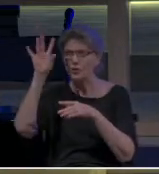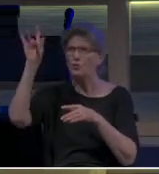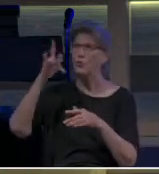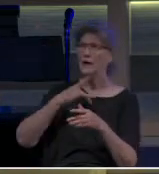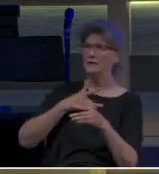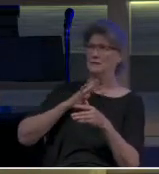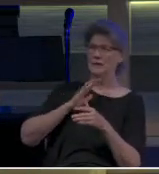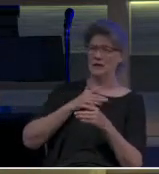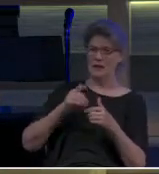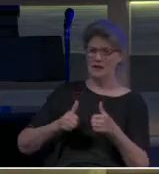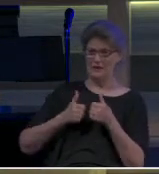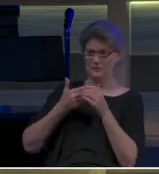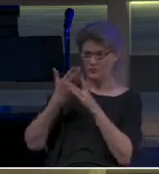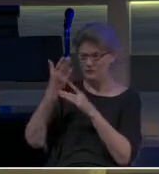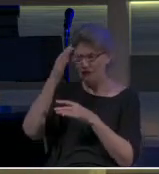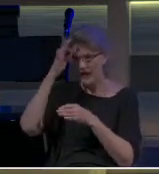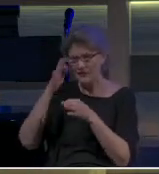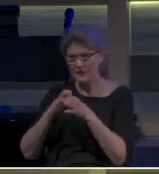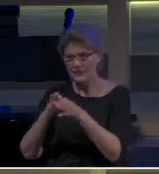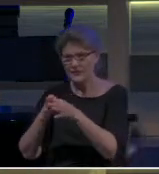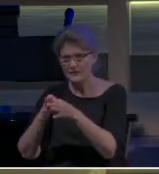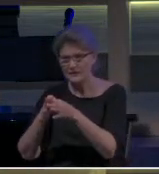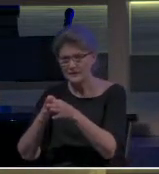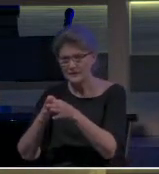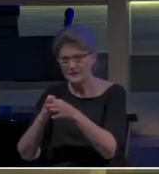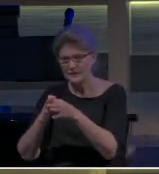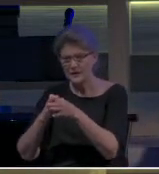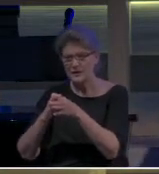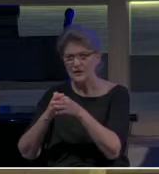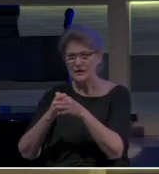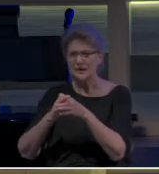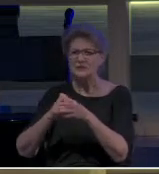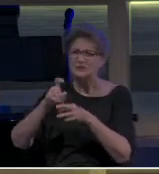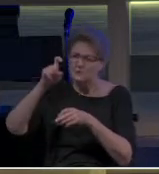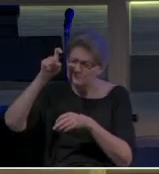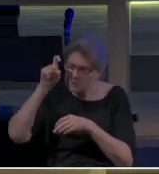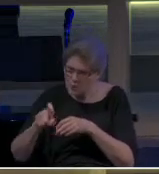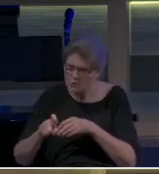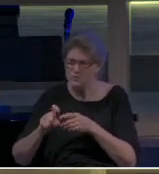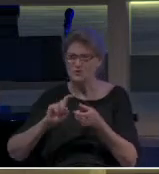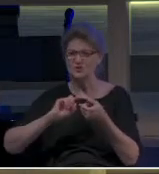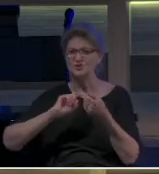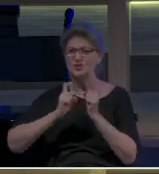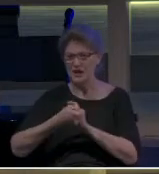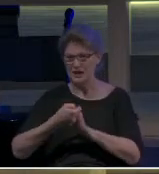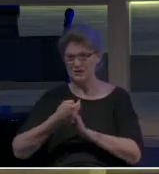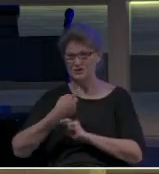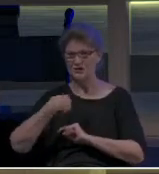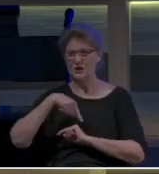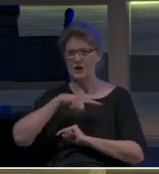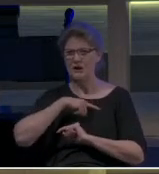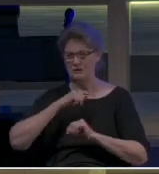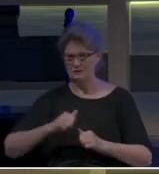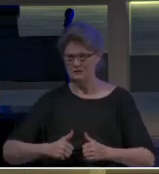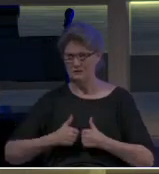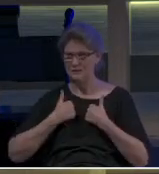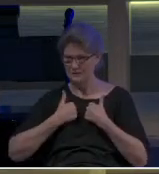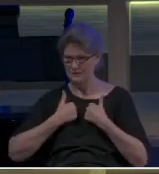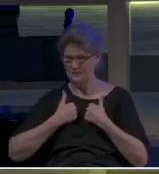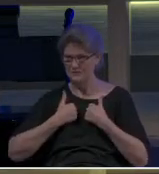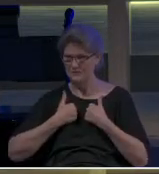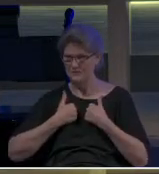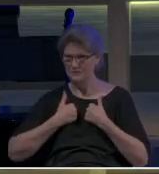lives through faith is designed to make a change in us. That's SOP.